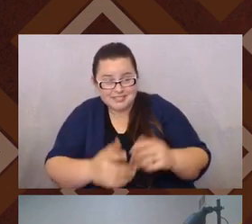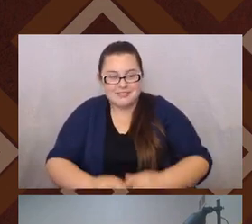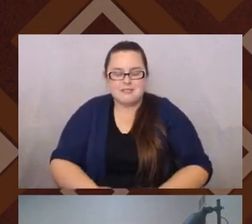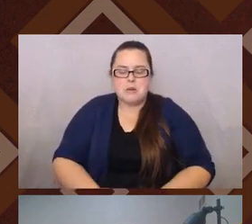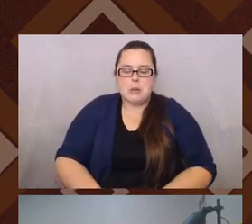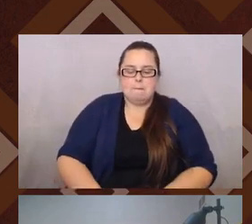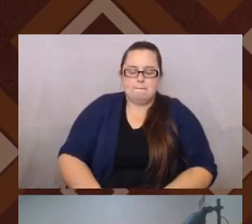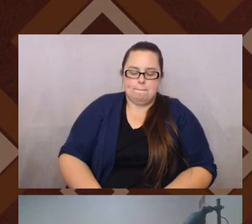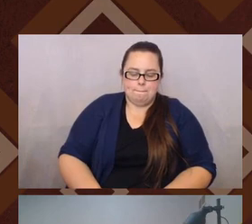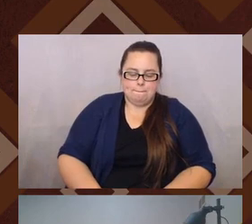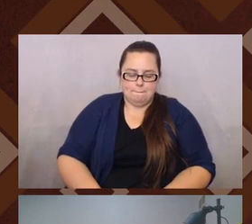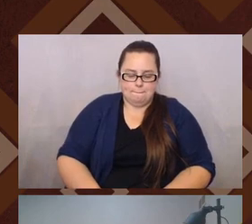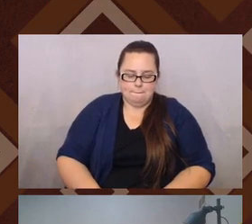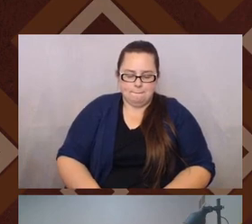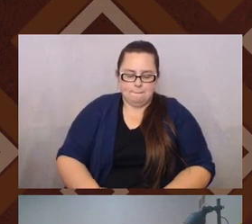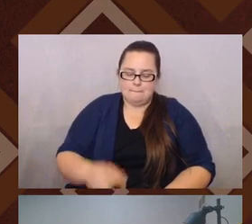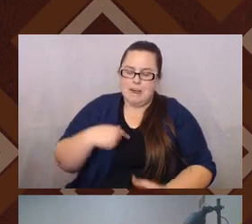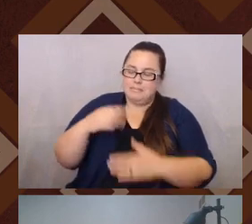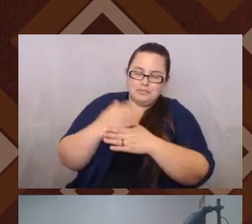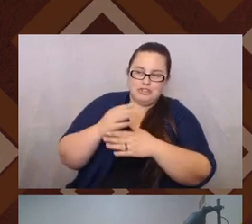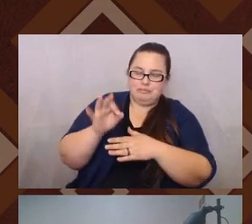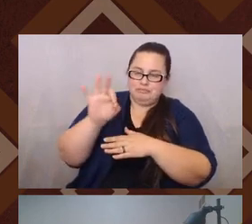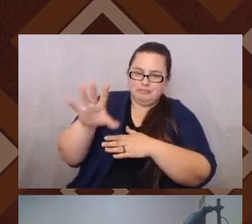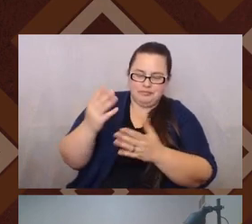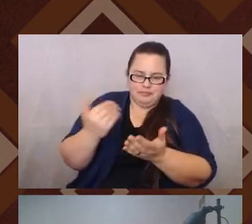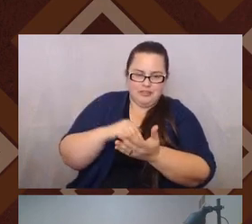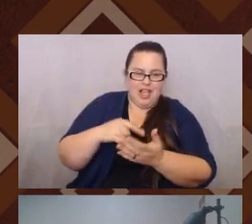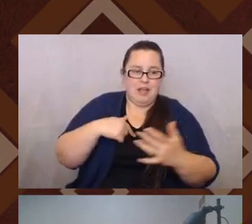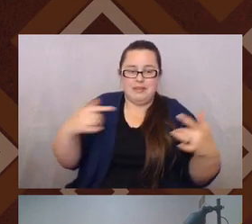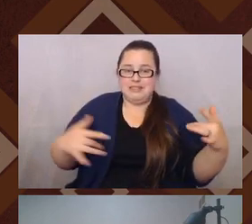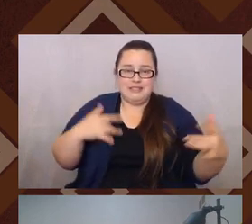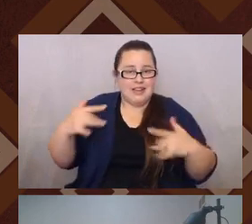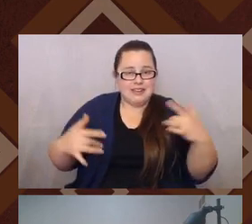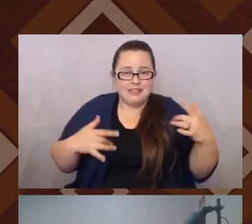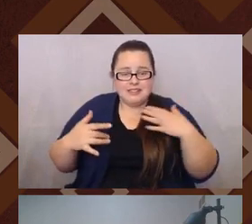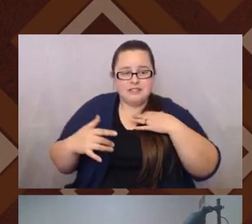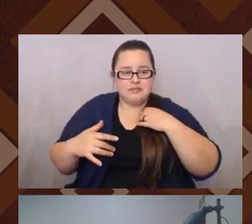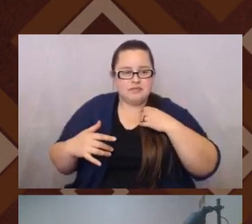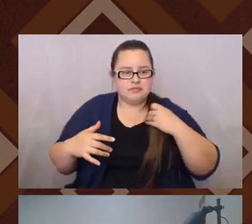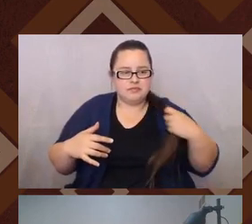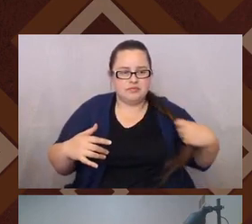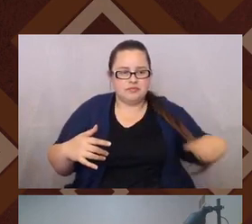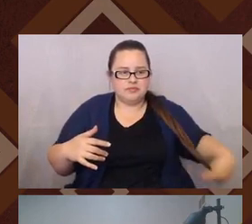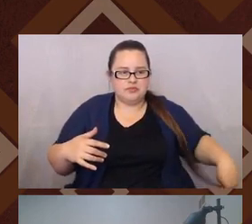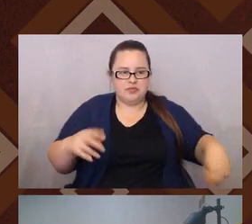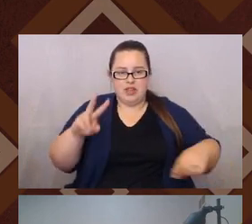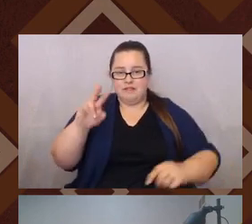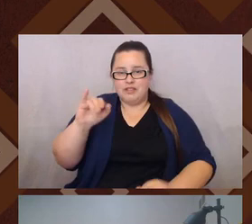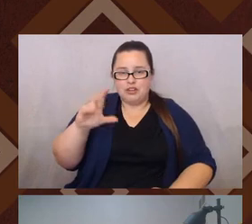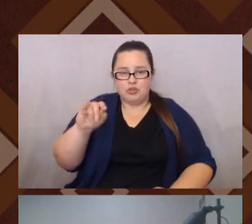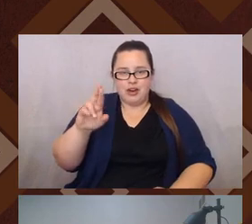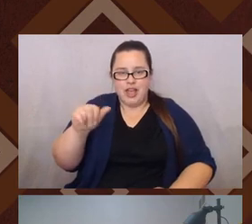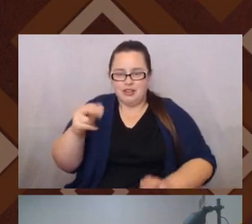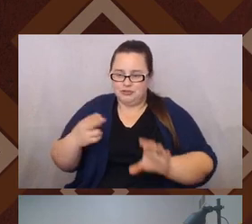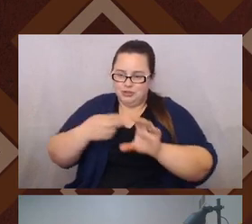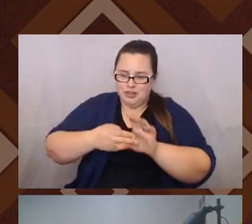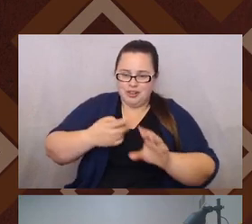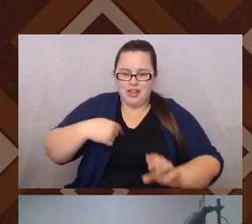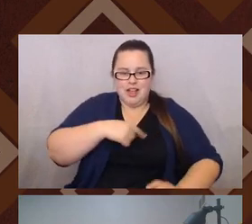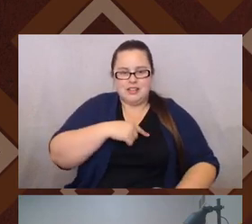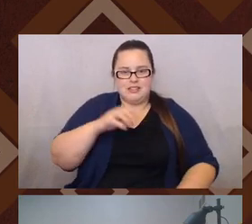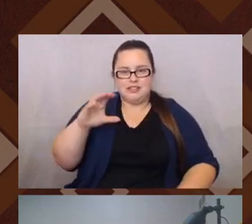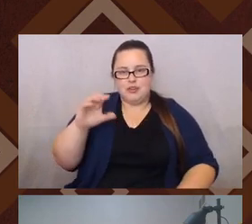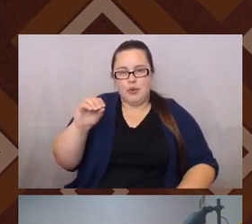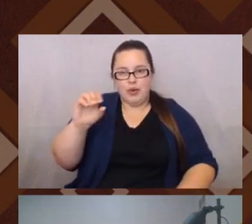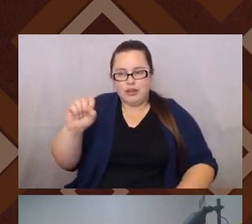You know, mine, I'm, I'm just going to share again that like, I just, I'm excited to, to, have Victoria on board within CLS and within our, our,